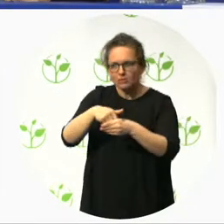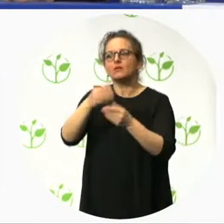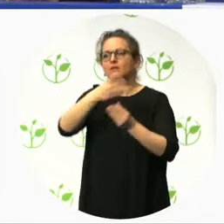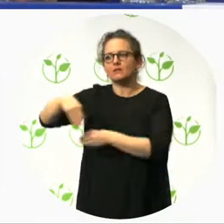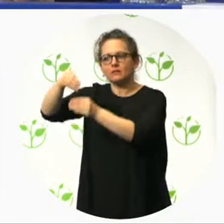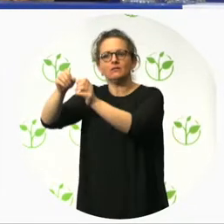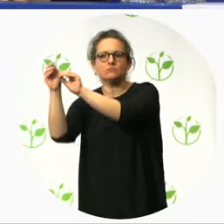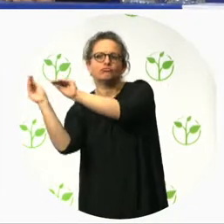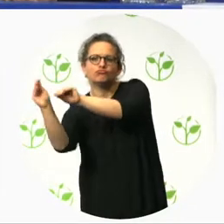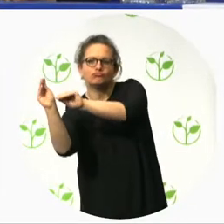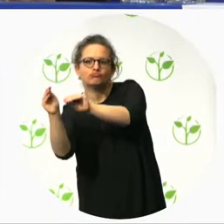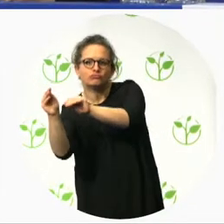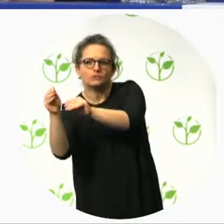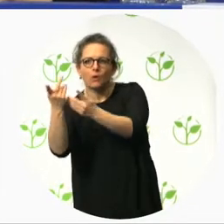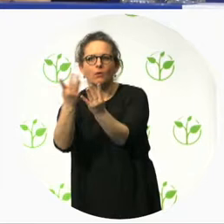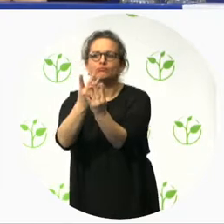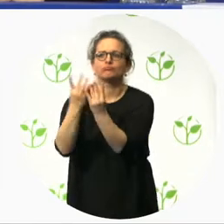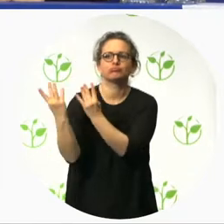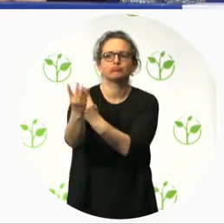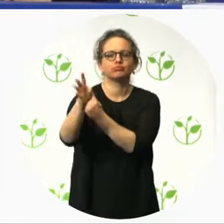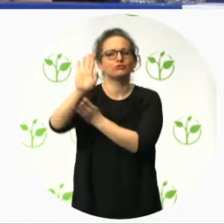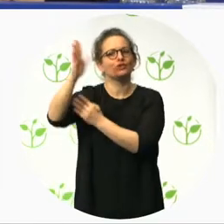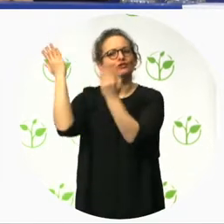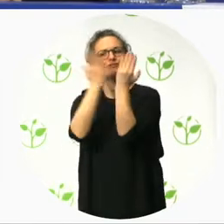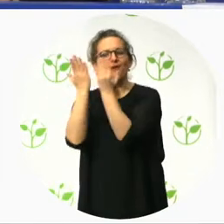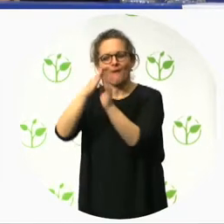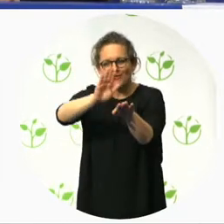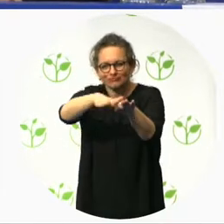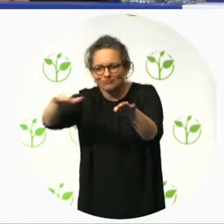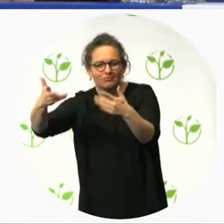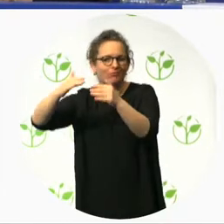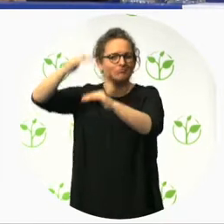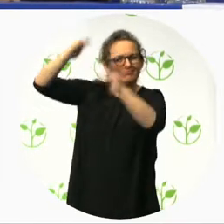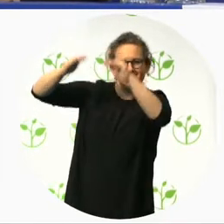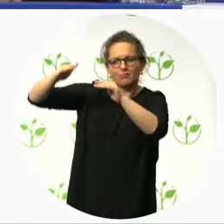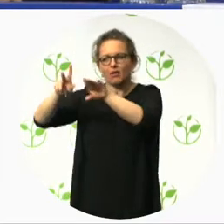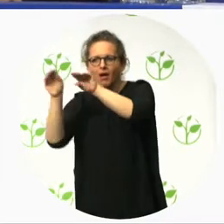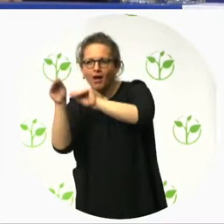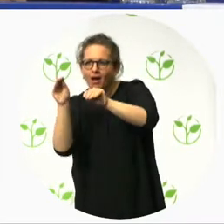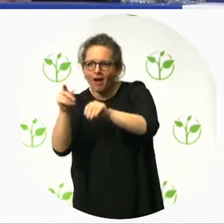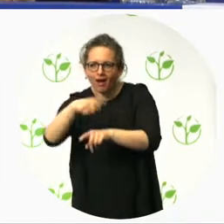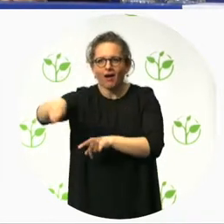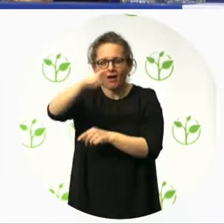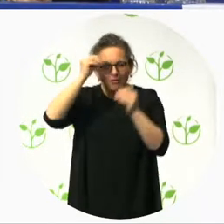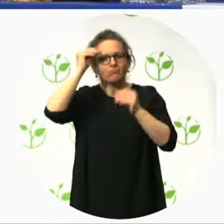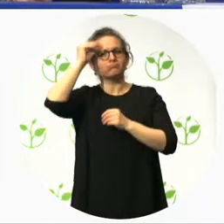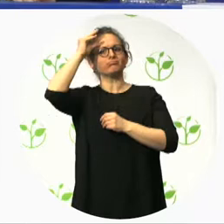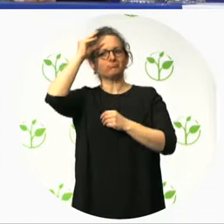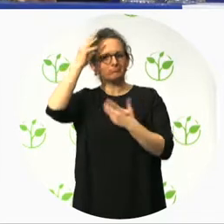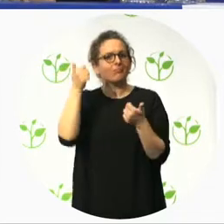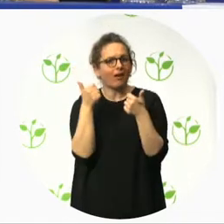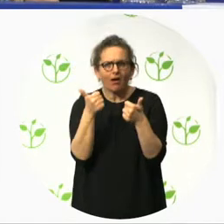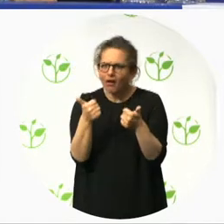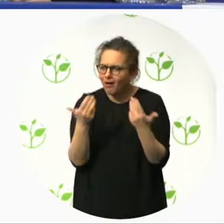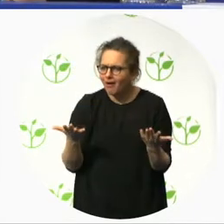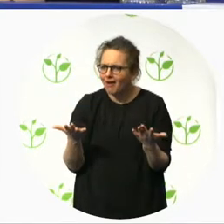Yes, we also got feedback that is easy to use, which we want it to be, and